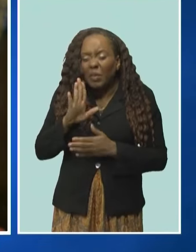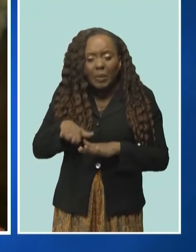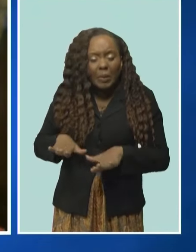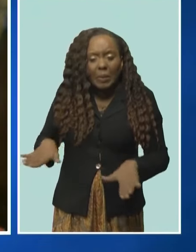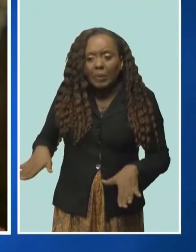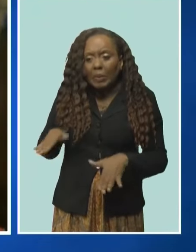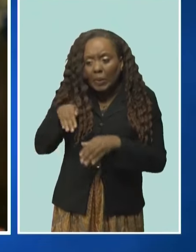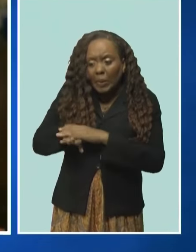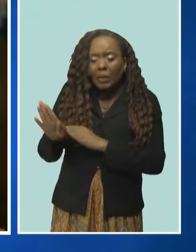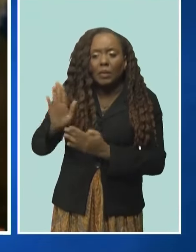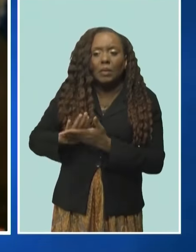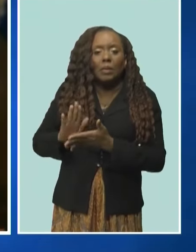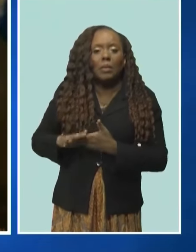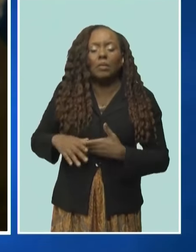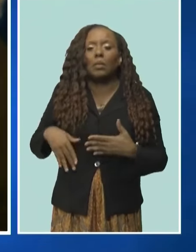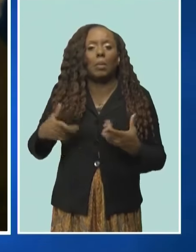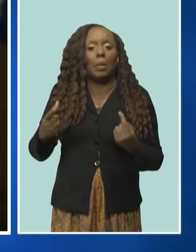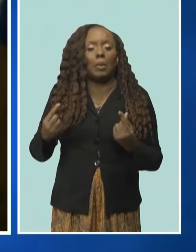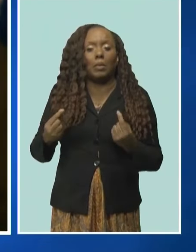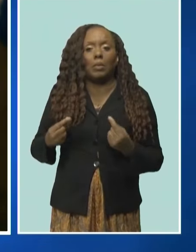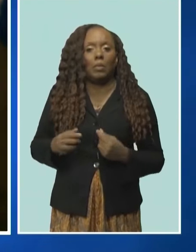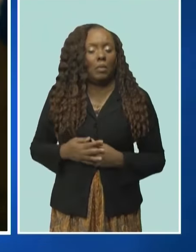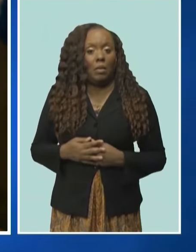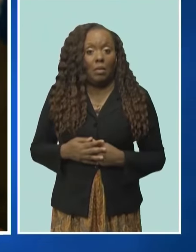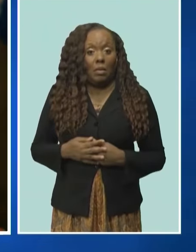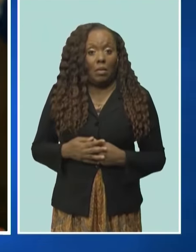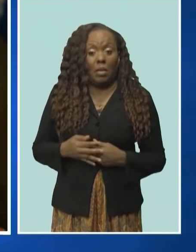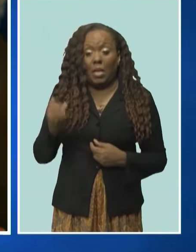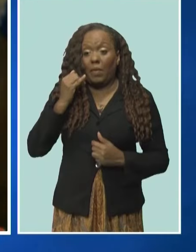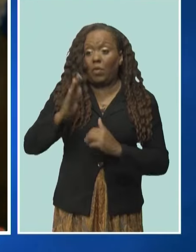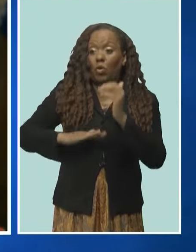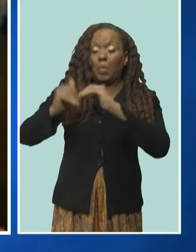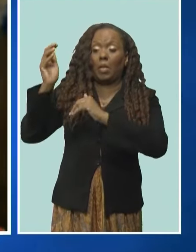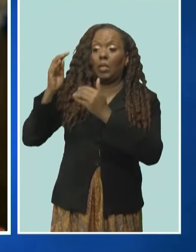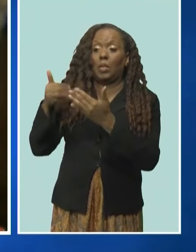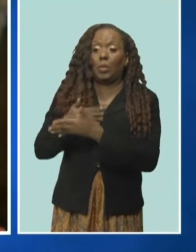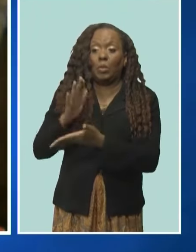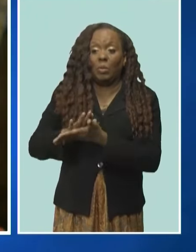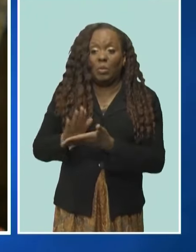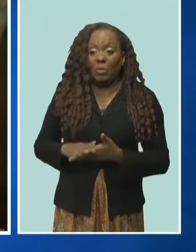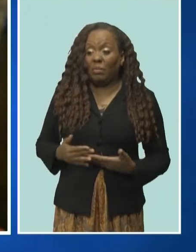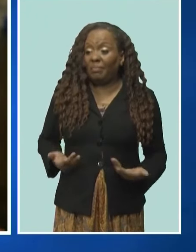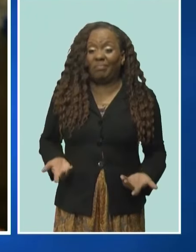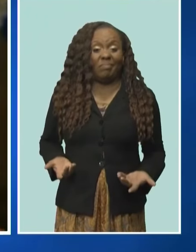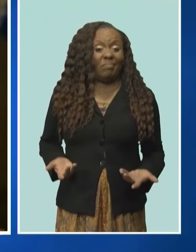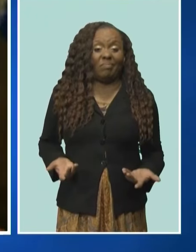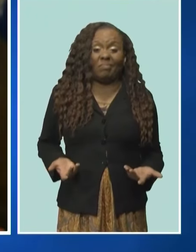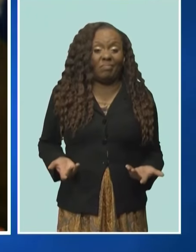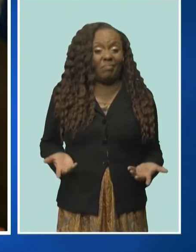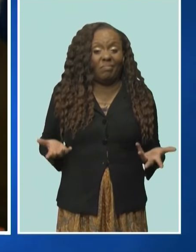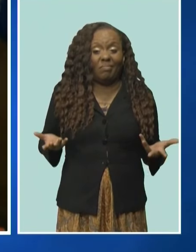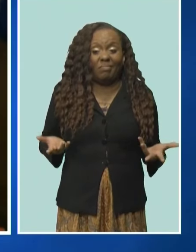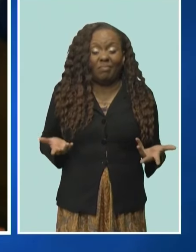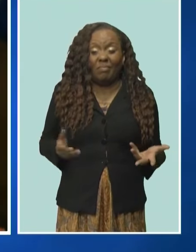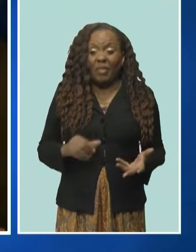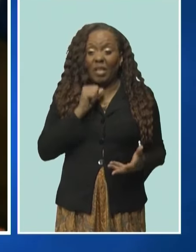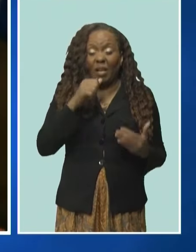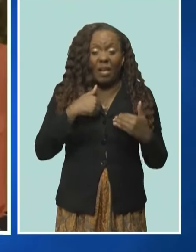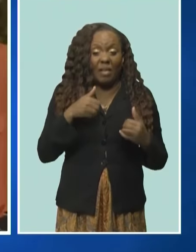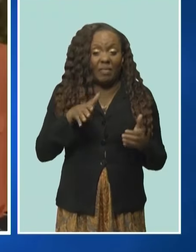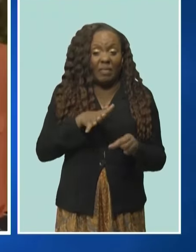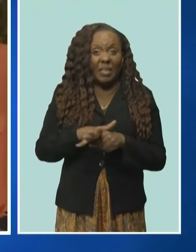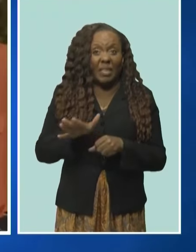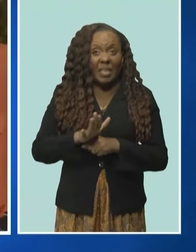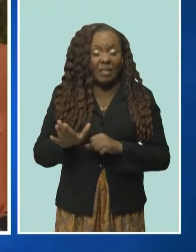when you have the conversation here in St. John, and I want to encourage the parish chairs to have the